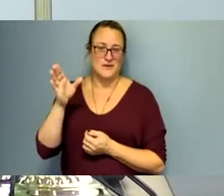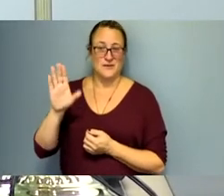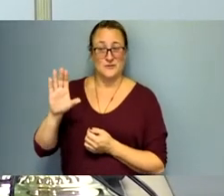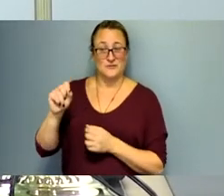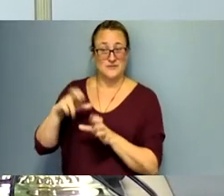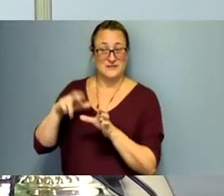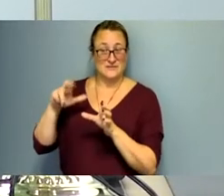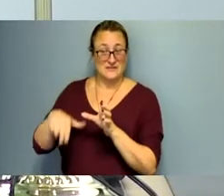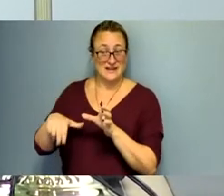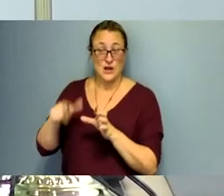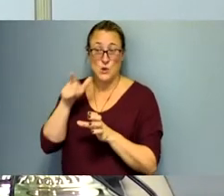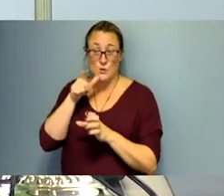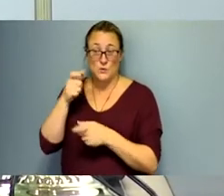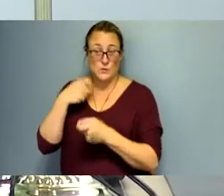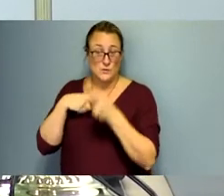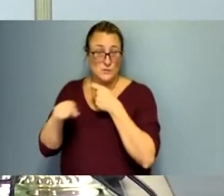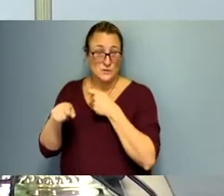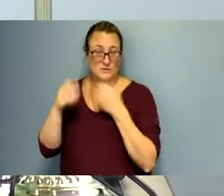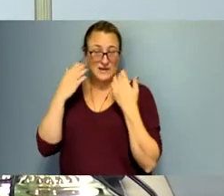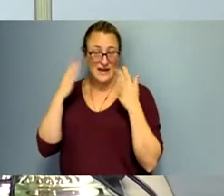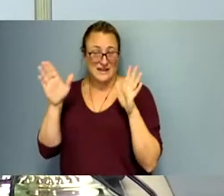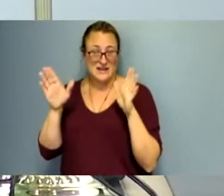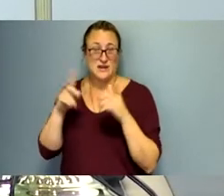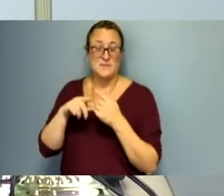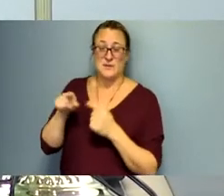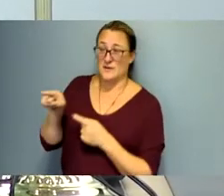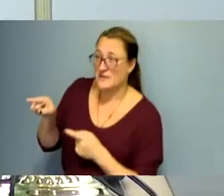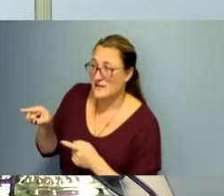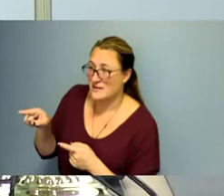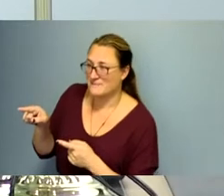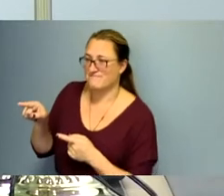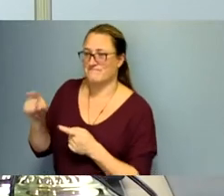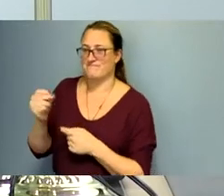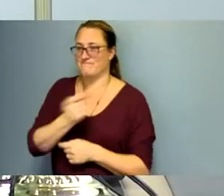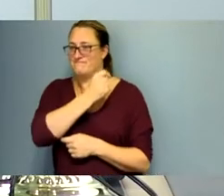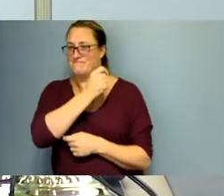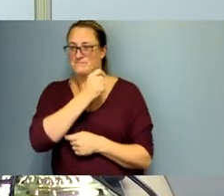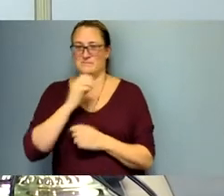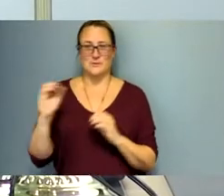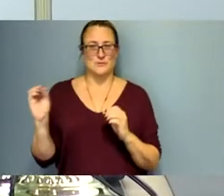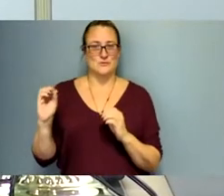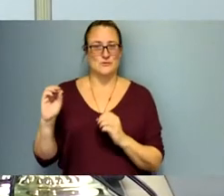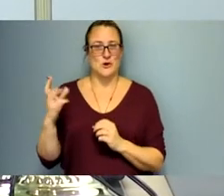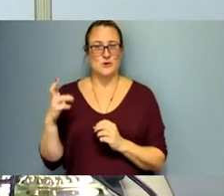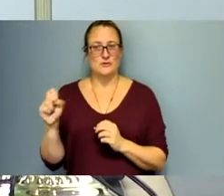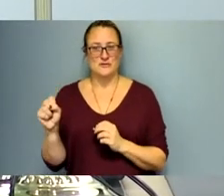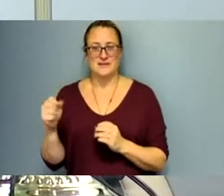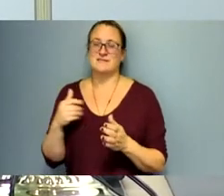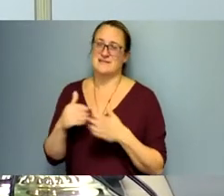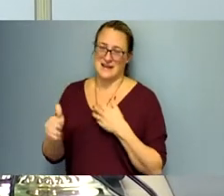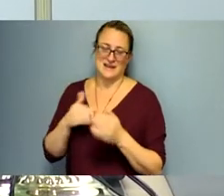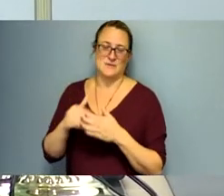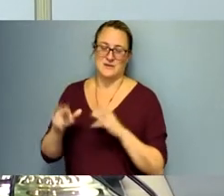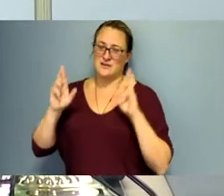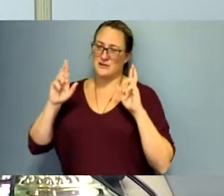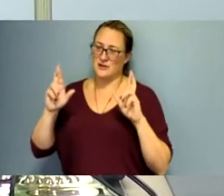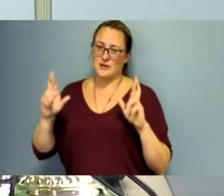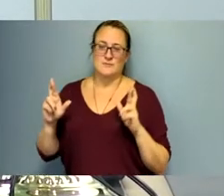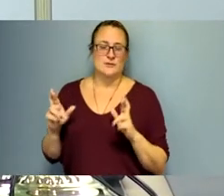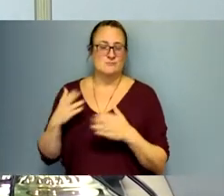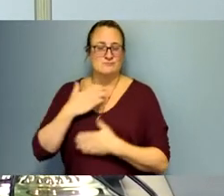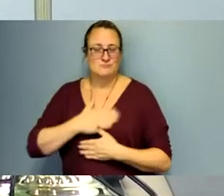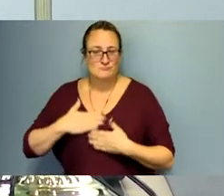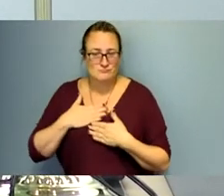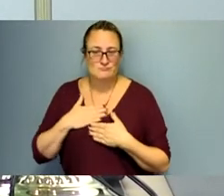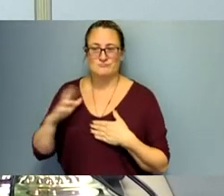i'm sure for a while i'm going to stick my head in looking for you and you won't be there but you certainly earned retirement um you know and